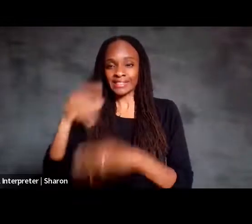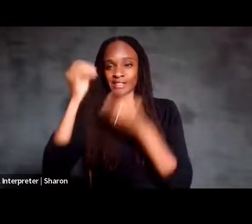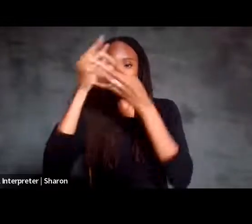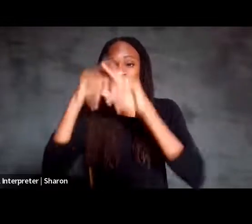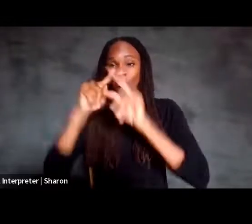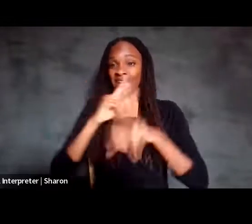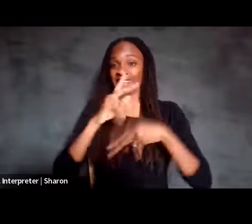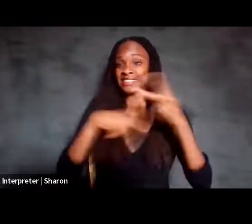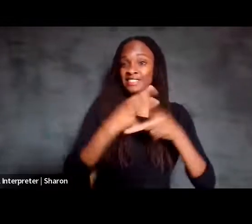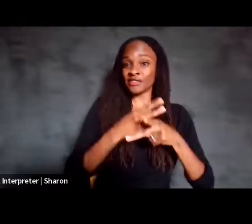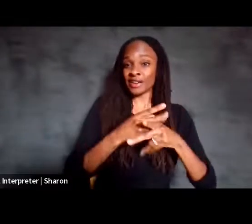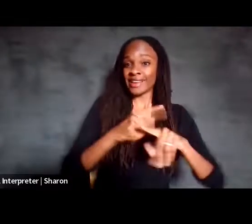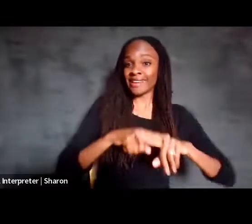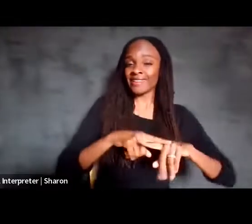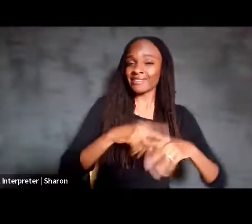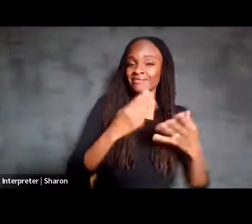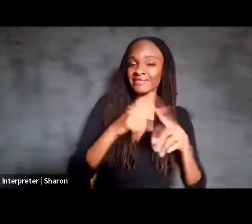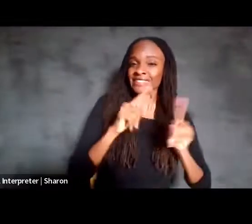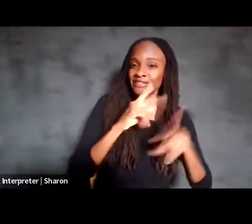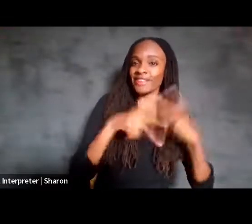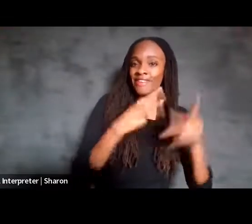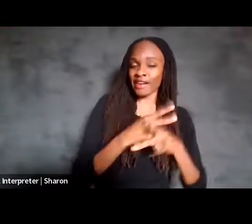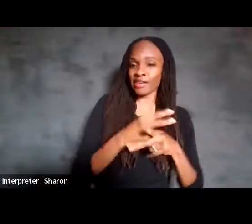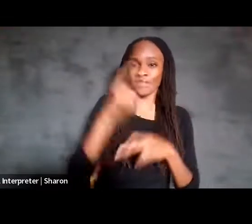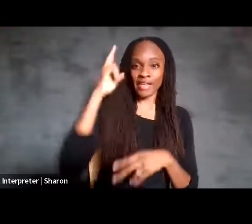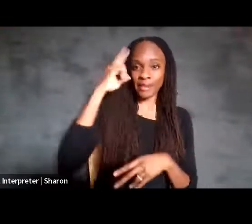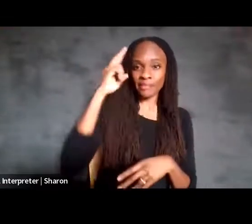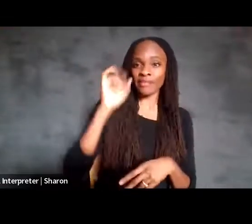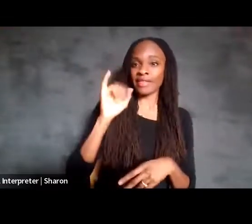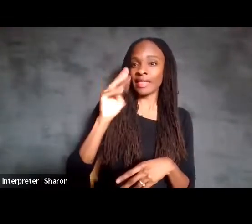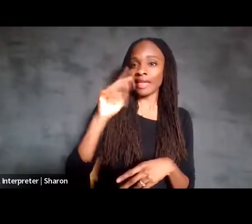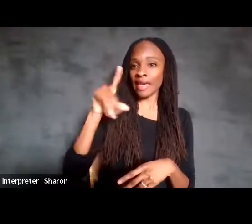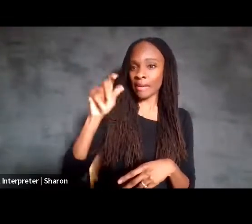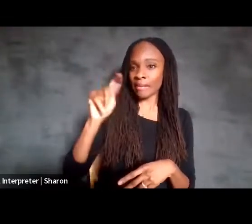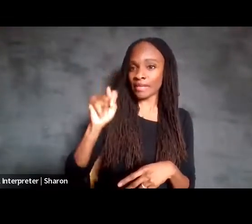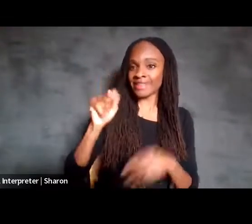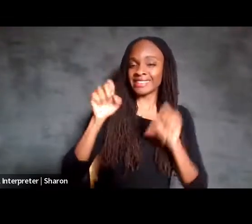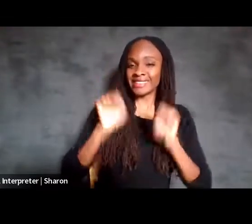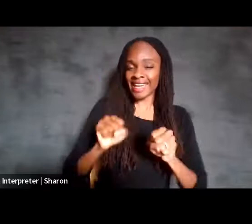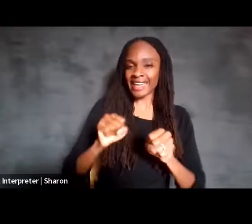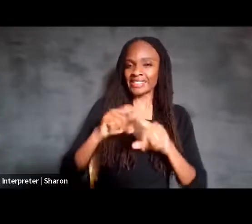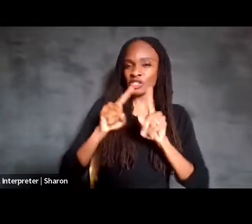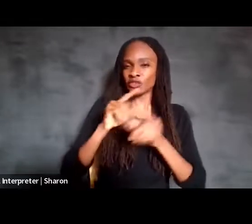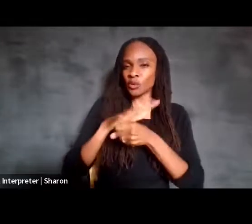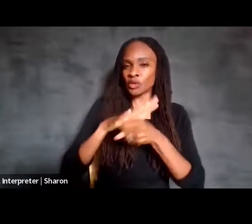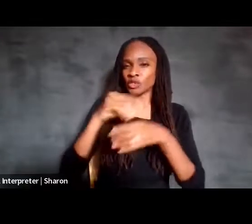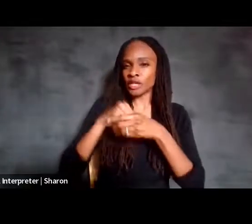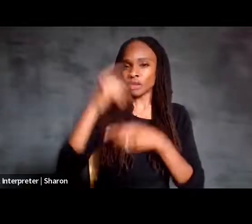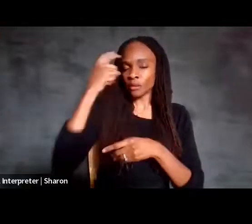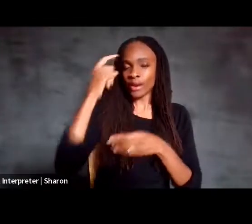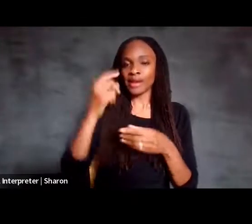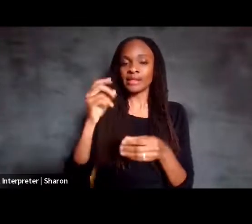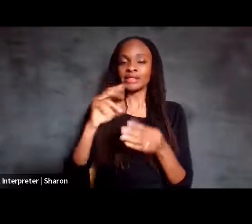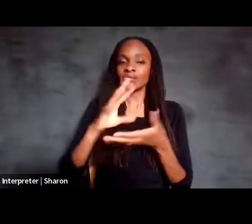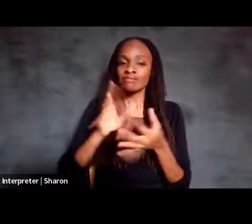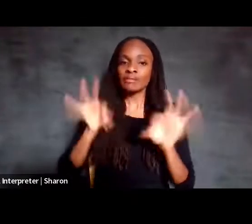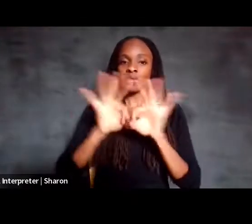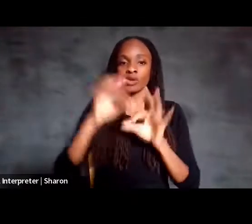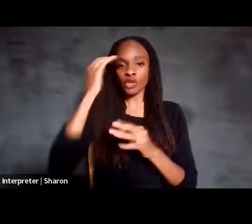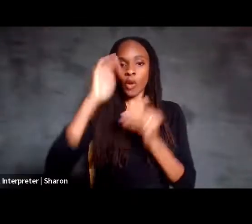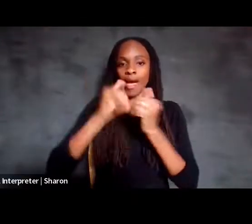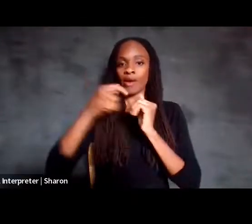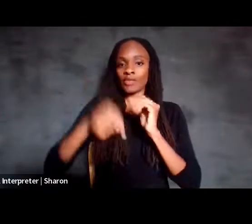can because, again, it's in the brain somewhere. We just have to learn how it's represented and how we can translate it